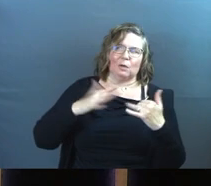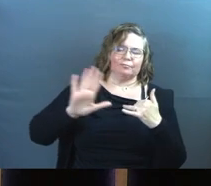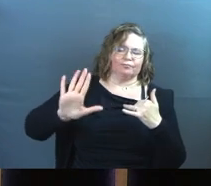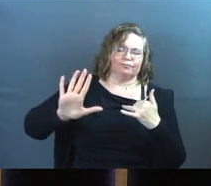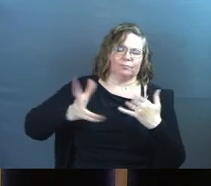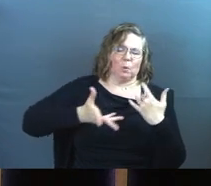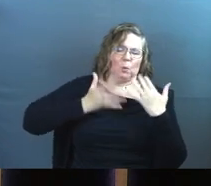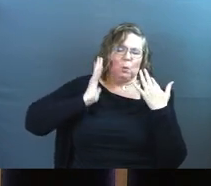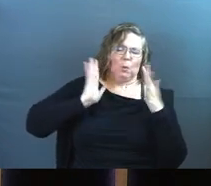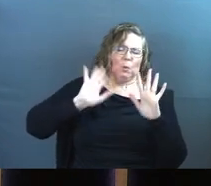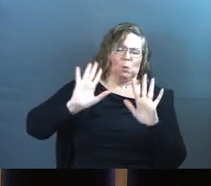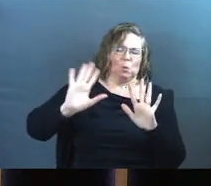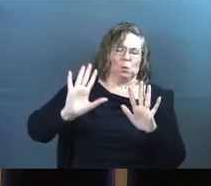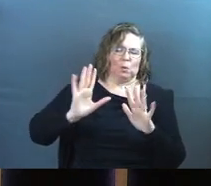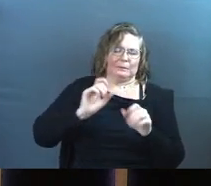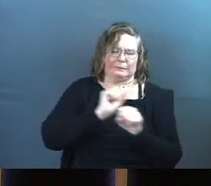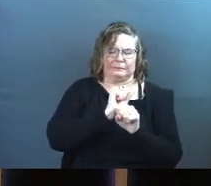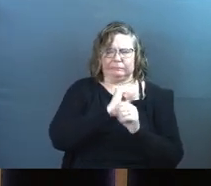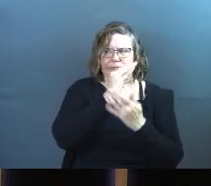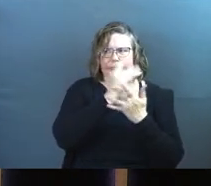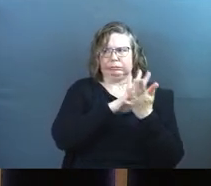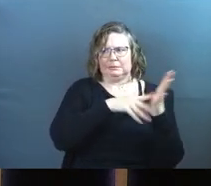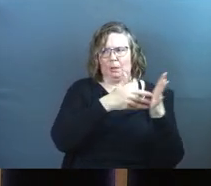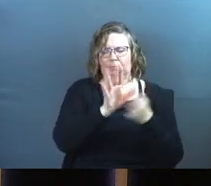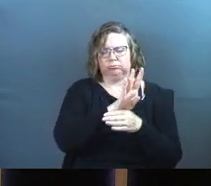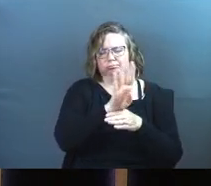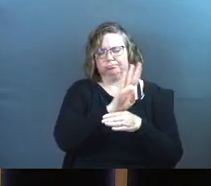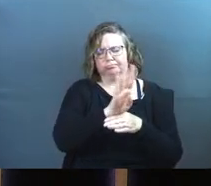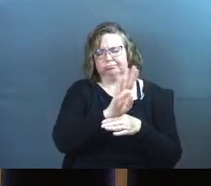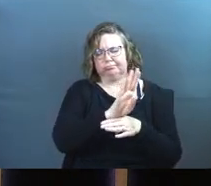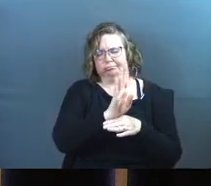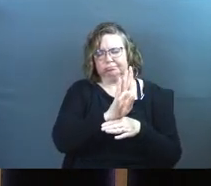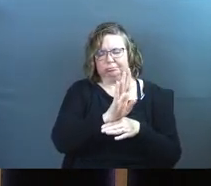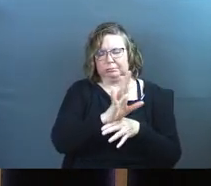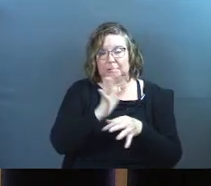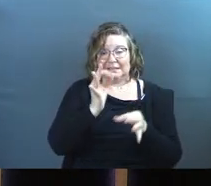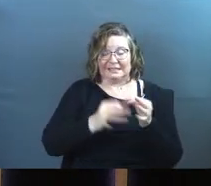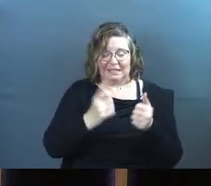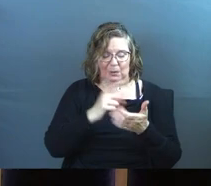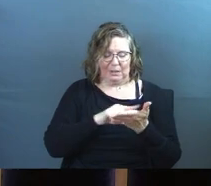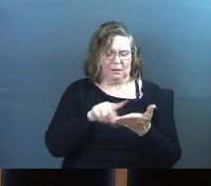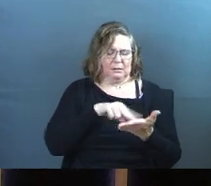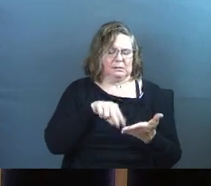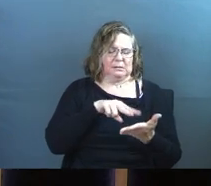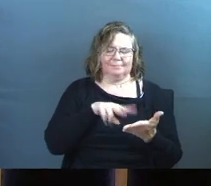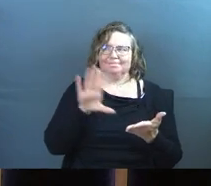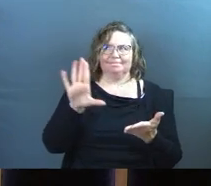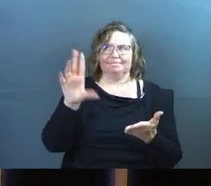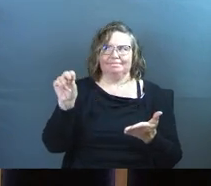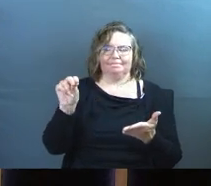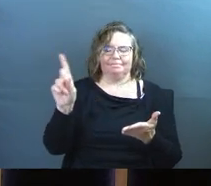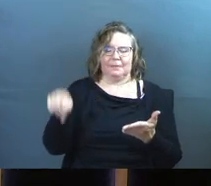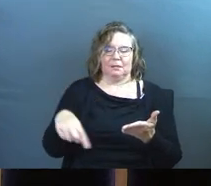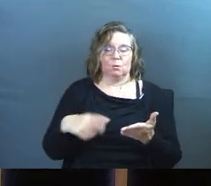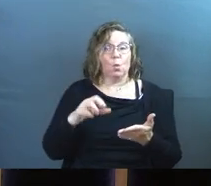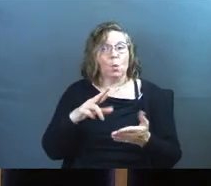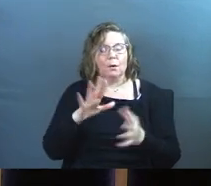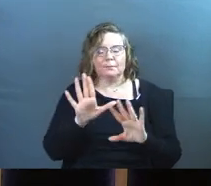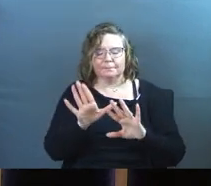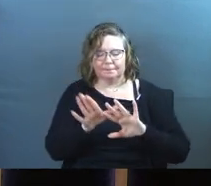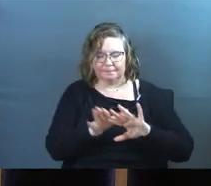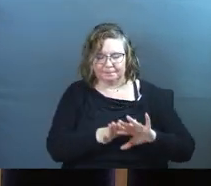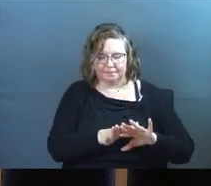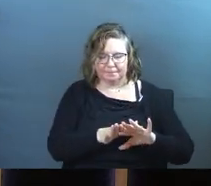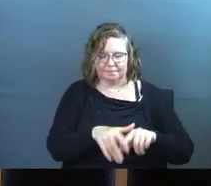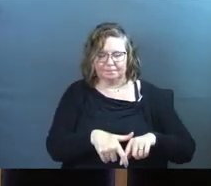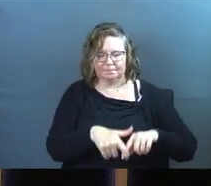you and how jammed the schedule is? And, and do you make a decision each week based on, or do you trust?